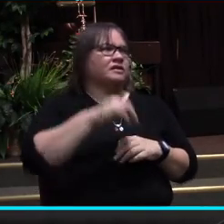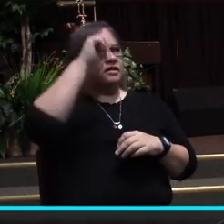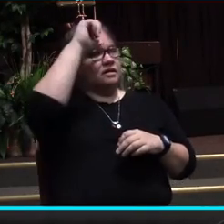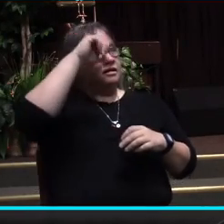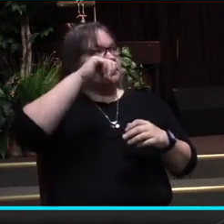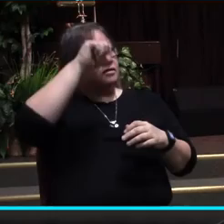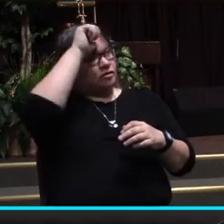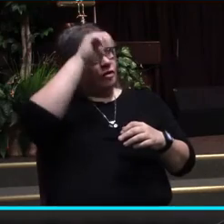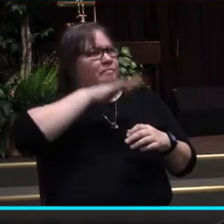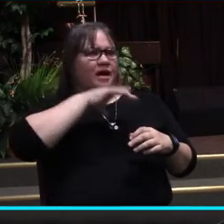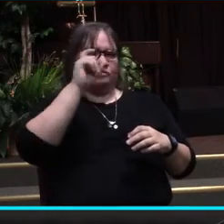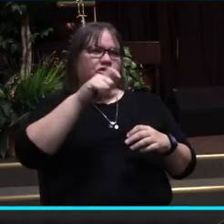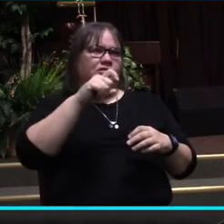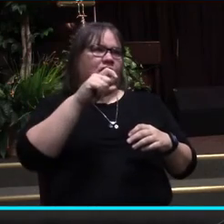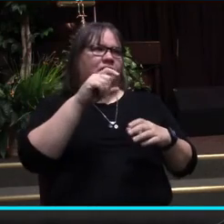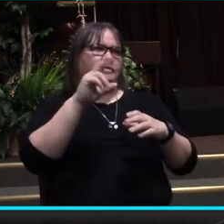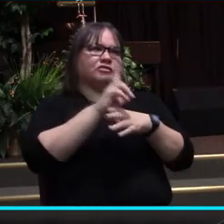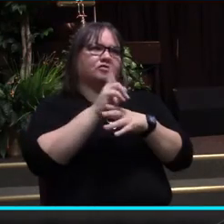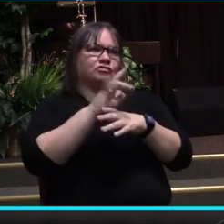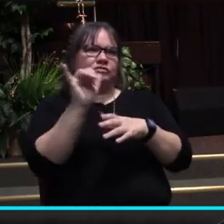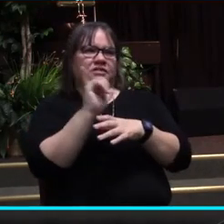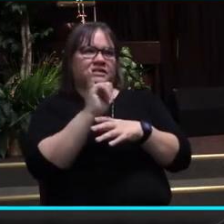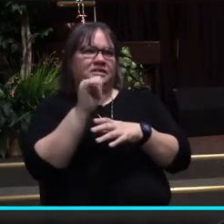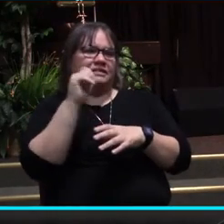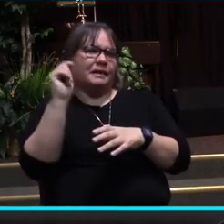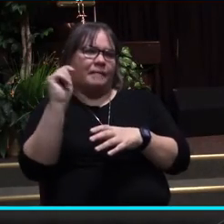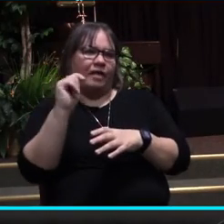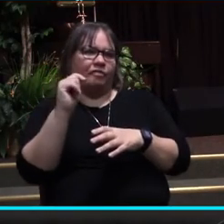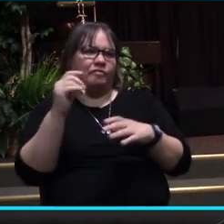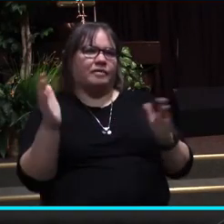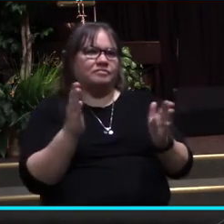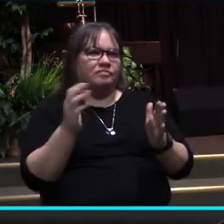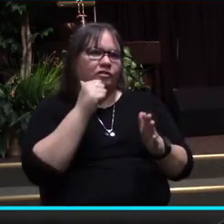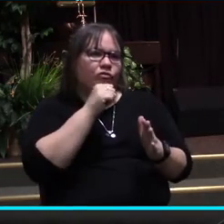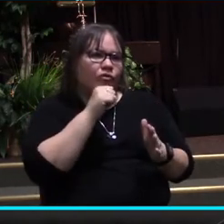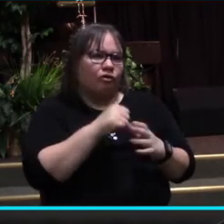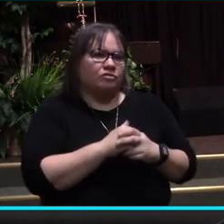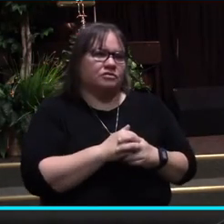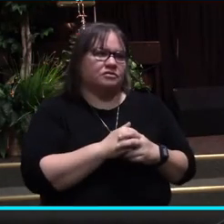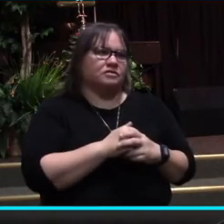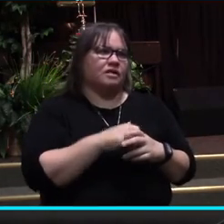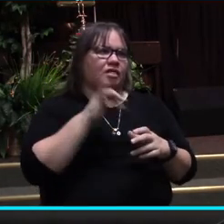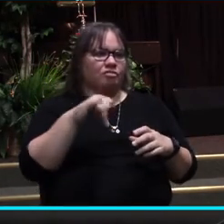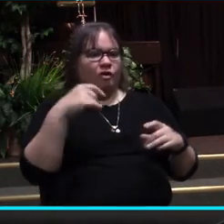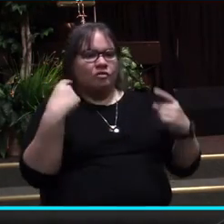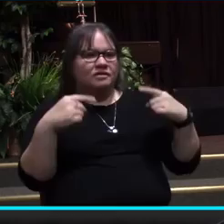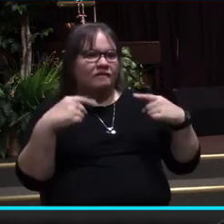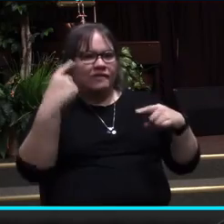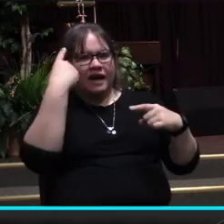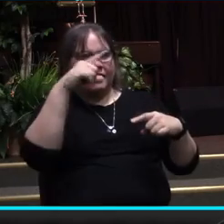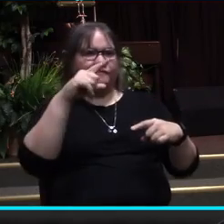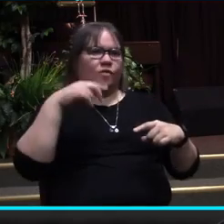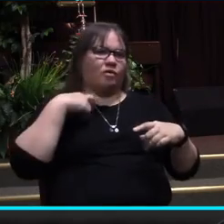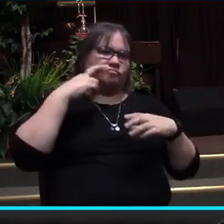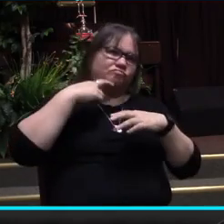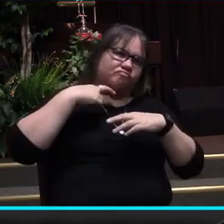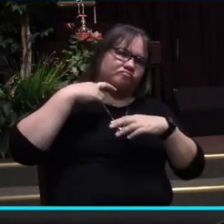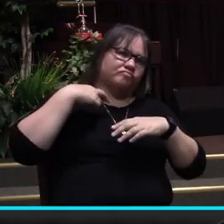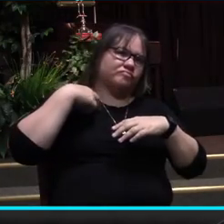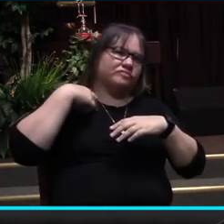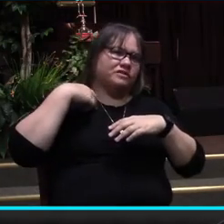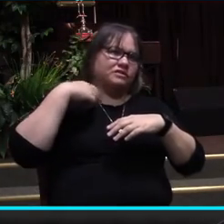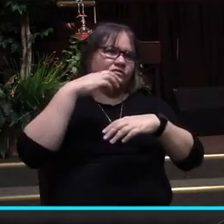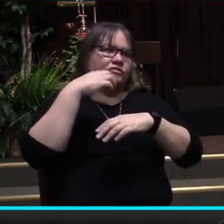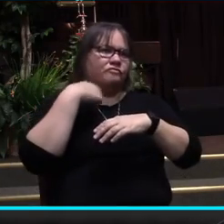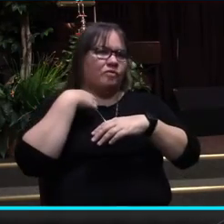should not be using the same bathroom as little girls. Those fighting for transgender rights in this new culture